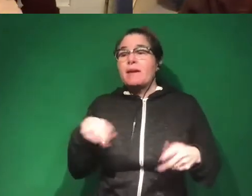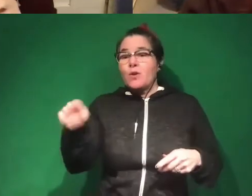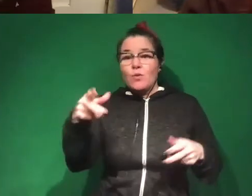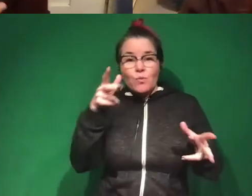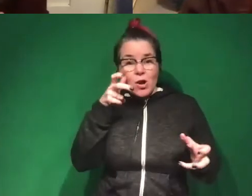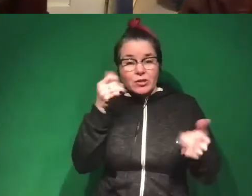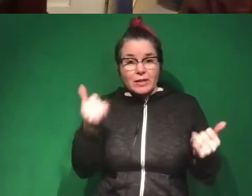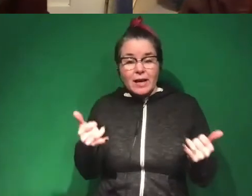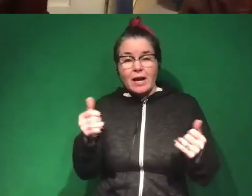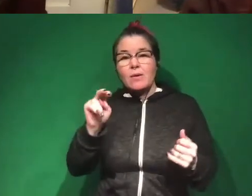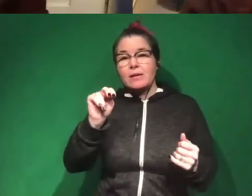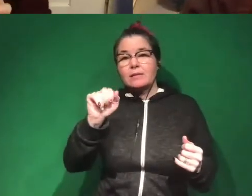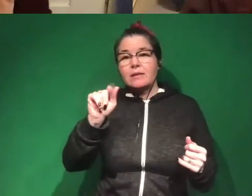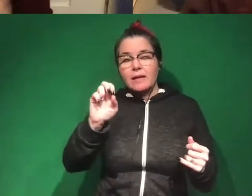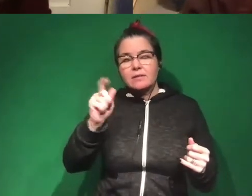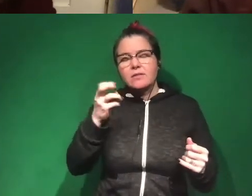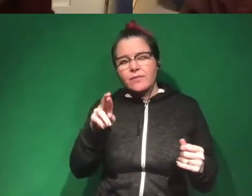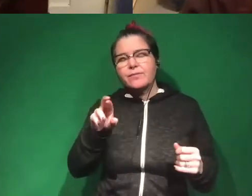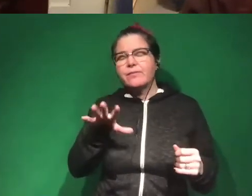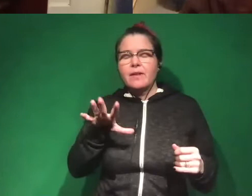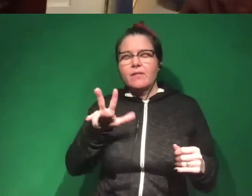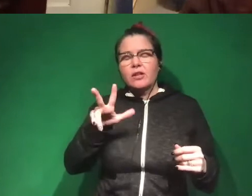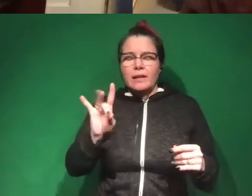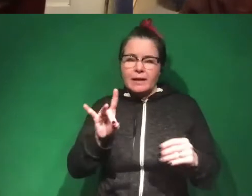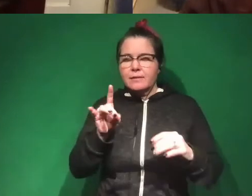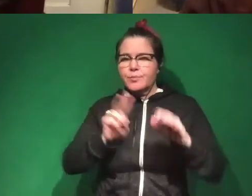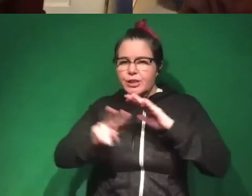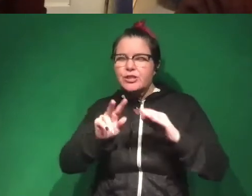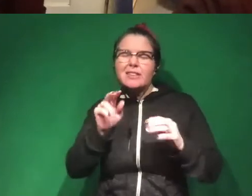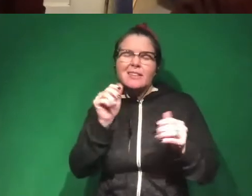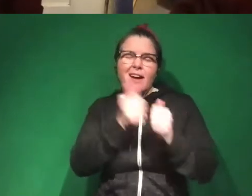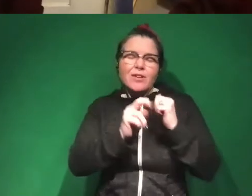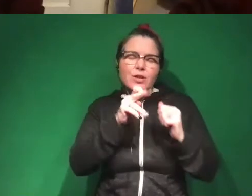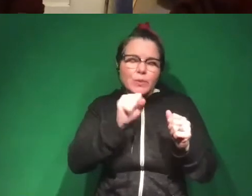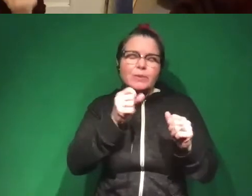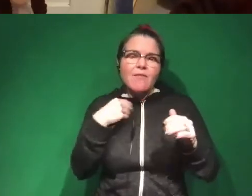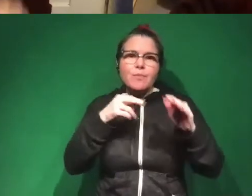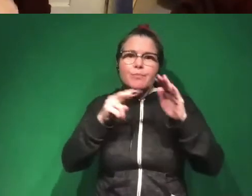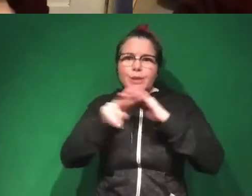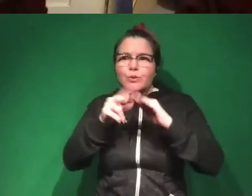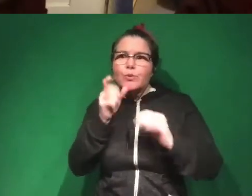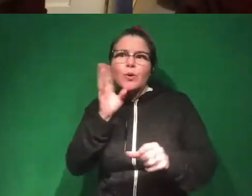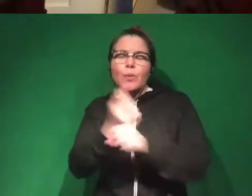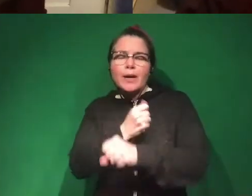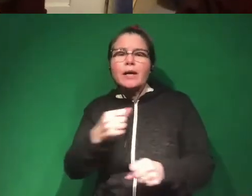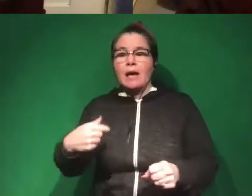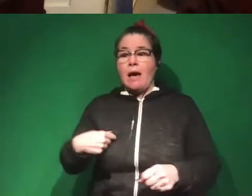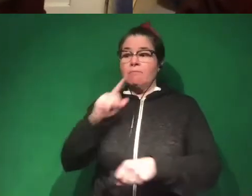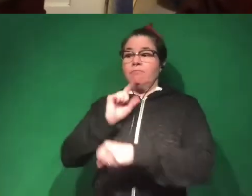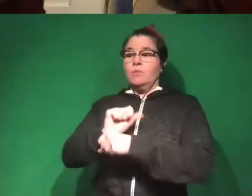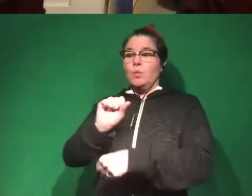I'm sure, you know, Nate Silver's 538 predictions. Every news outlet has their own prediction this time of year in an election cycle. I actually worked for